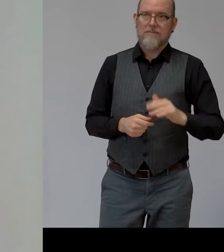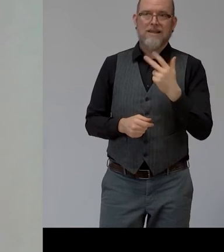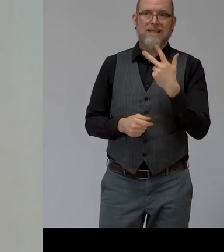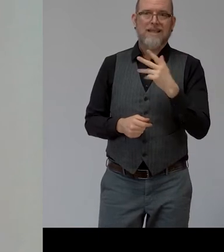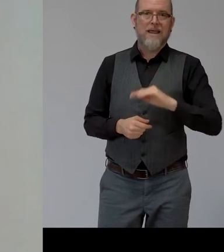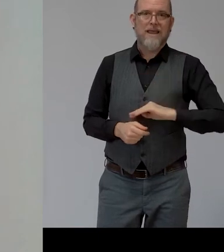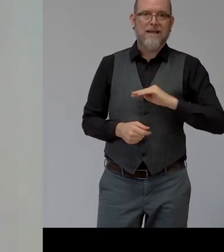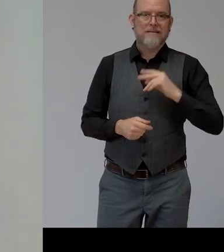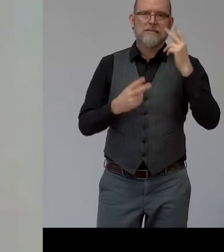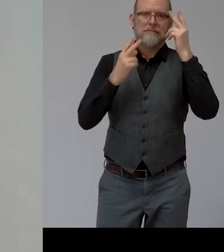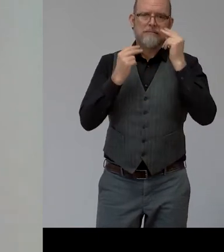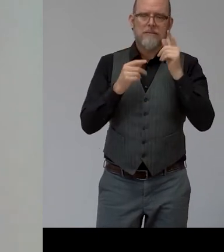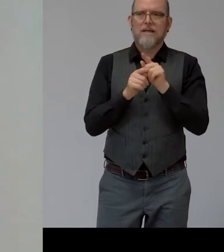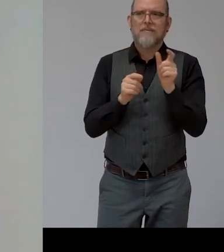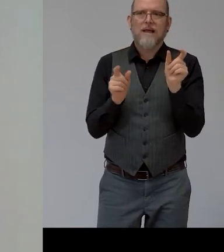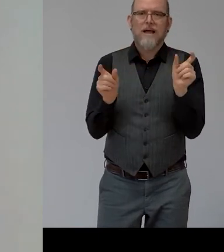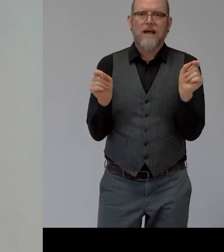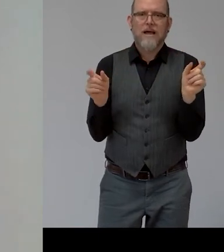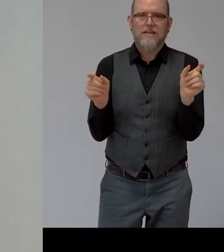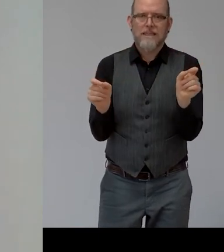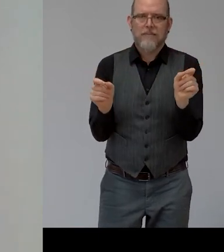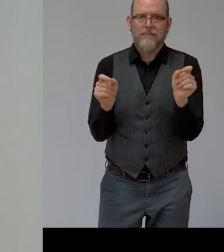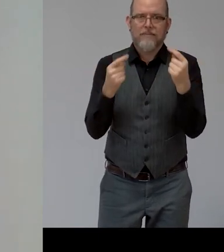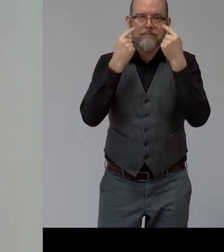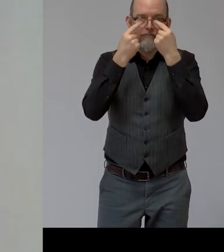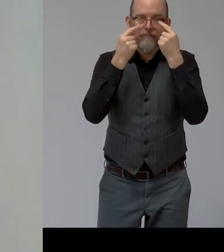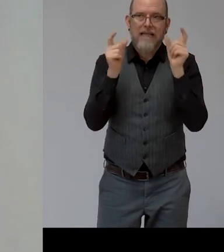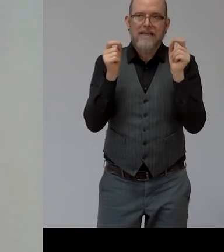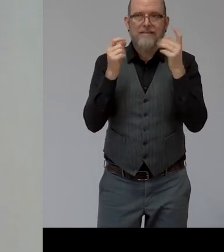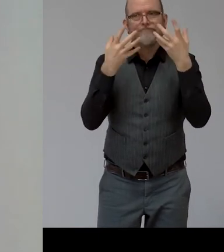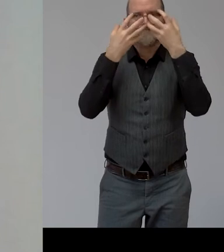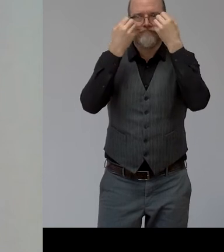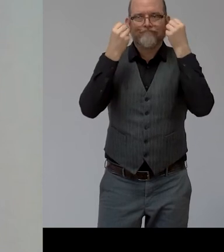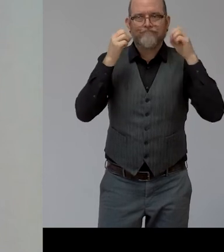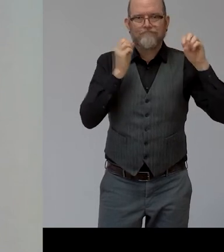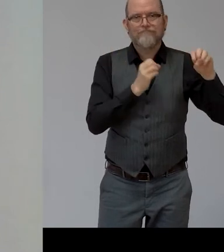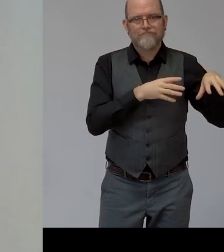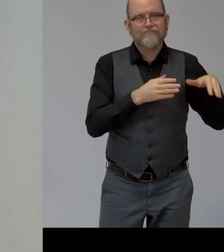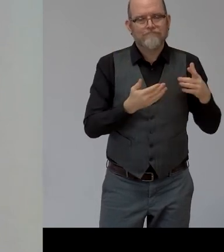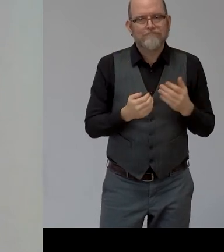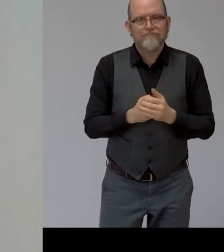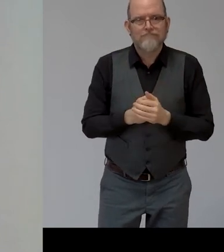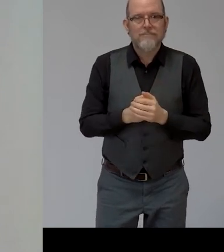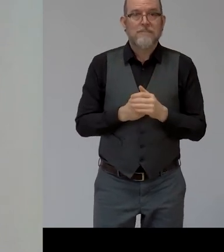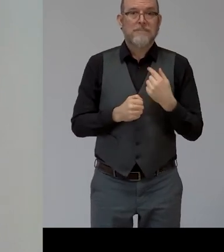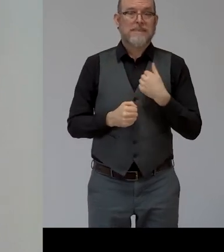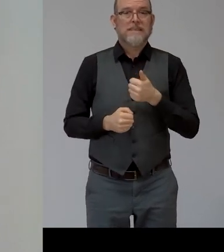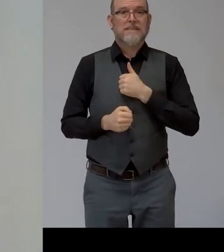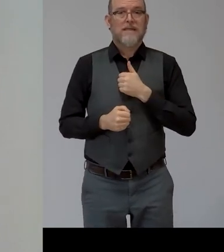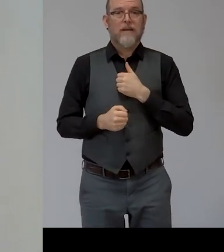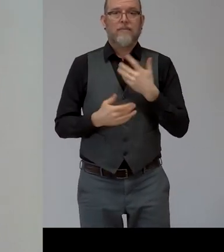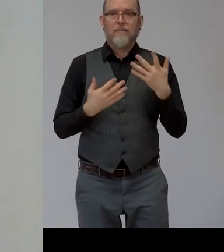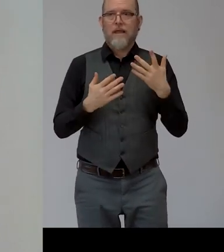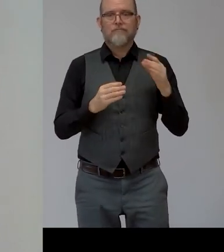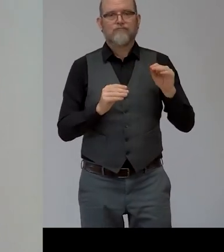on both retinas in both eyes and i lost my side um i've been an instructor with access